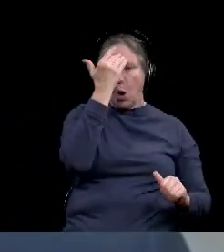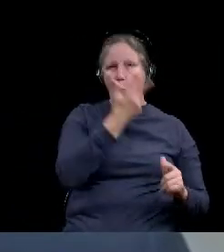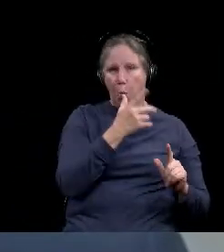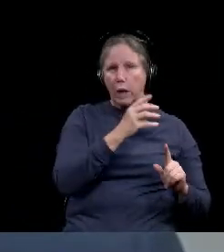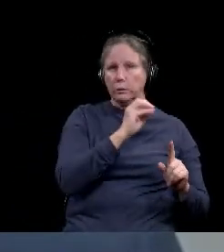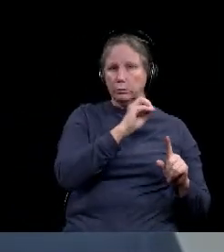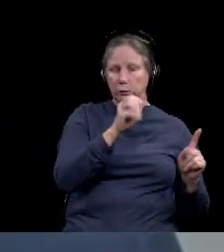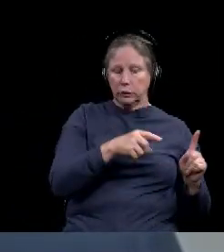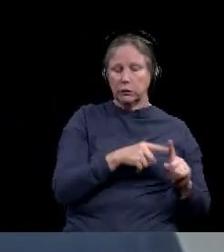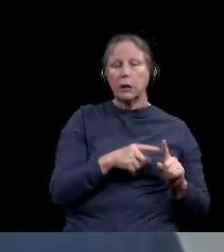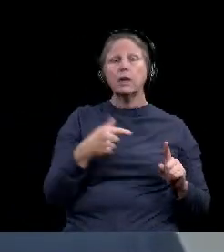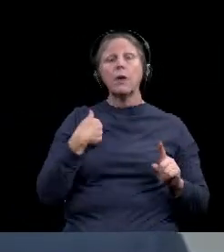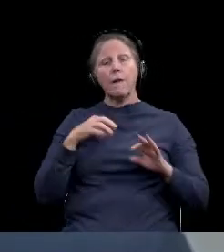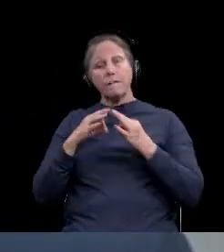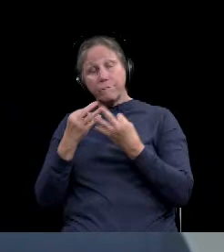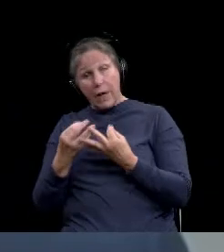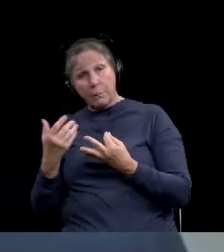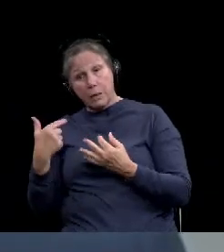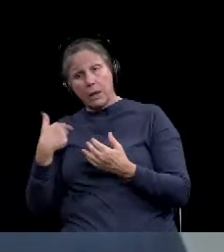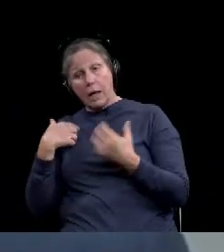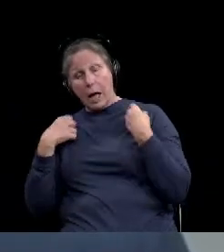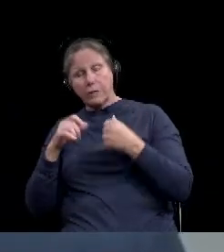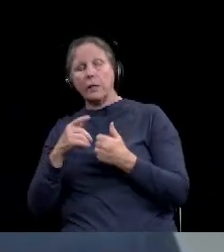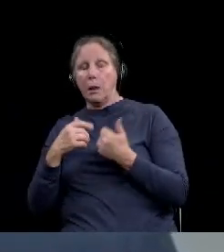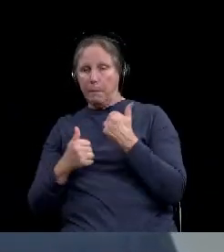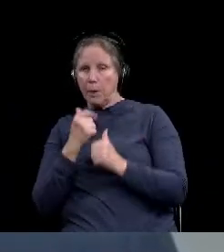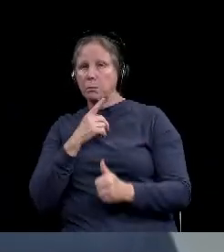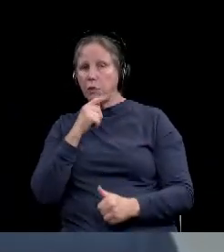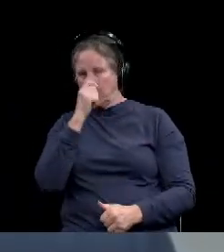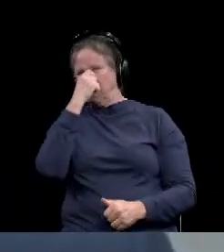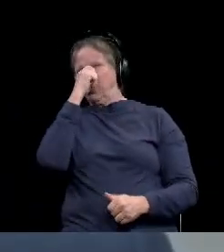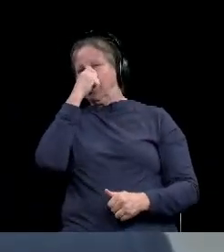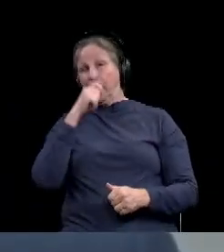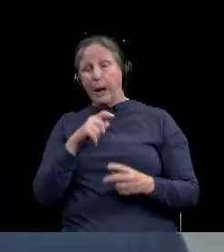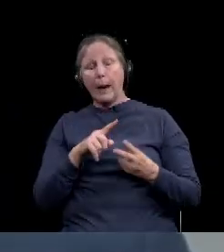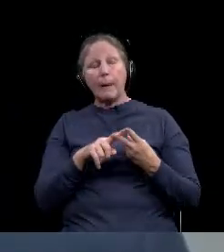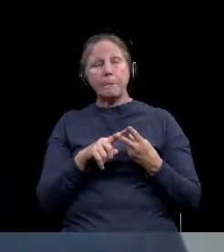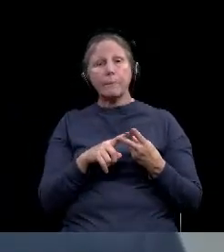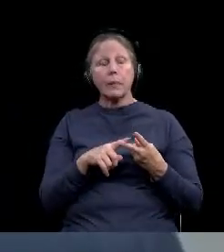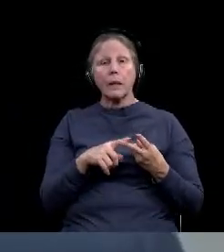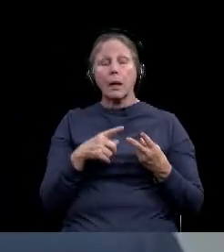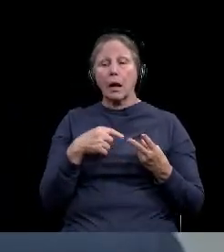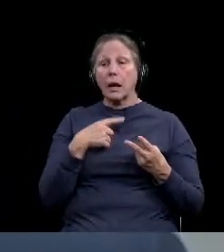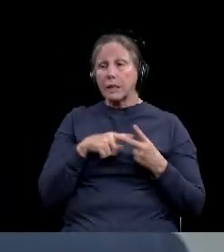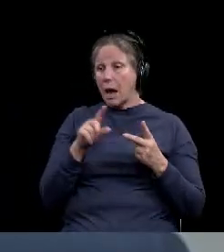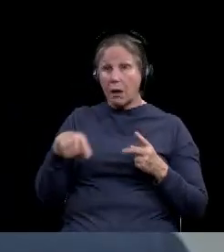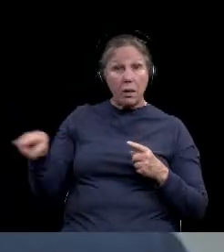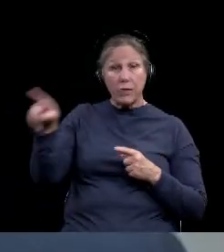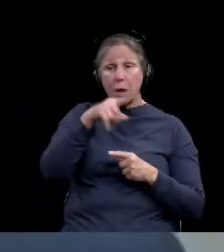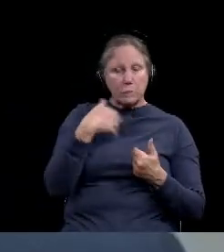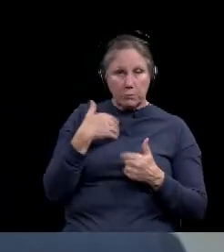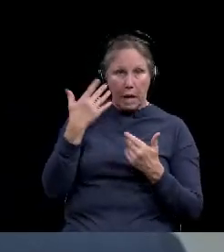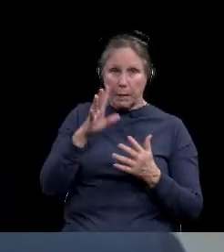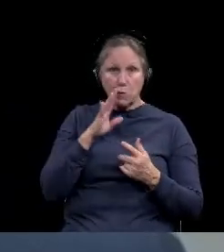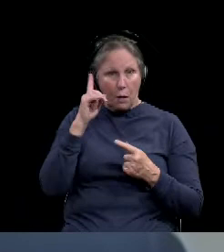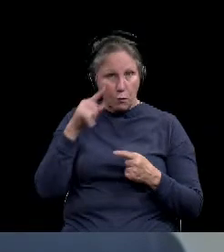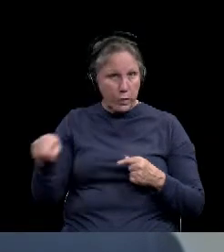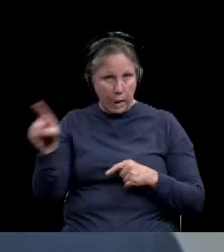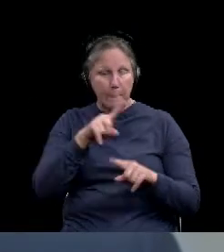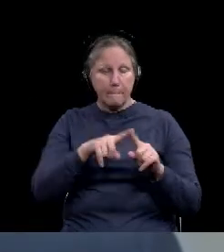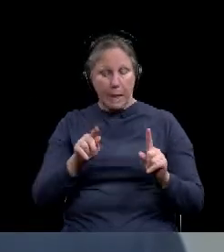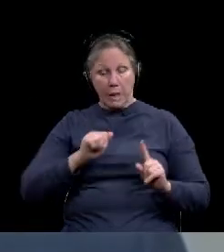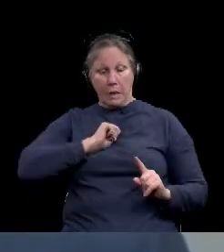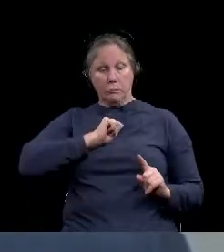center, we predominantly do nasal pharyngeal. Um, and I certainly don't, uh, want to speak for other health systems, but I think, um,